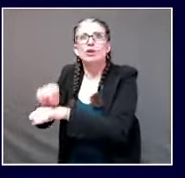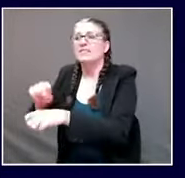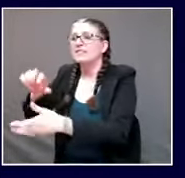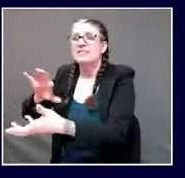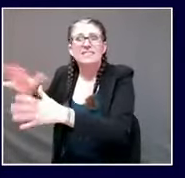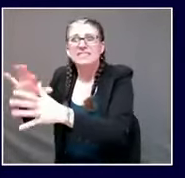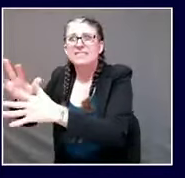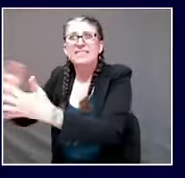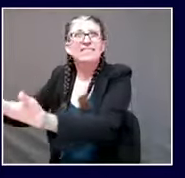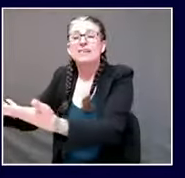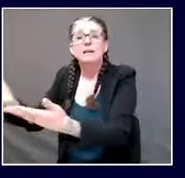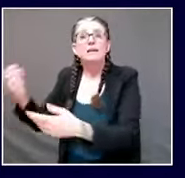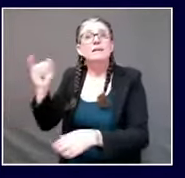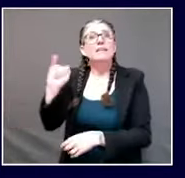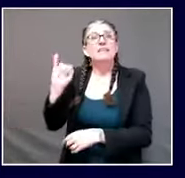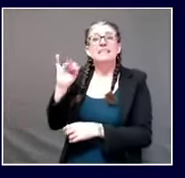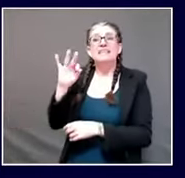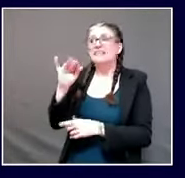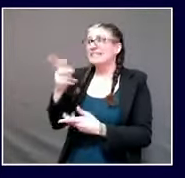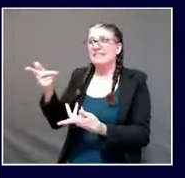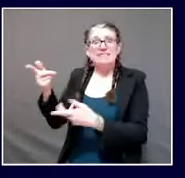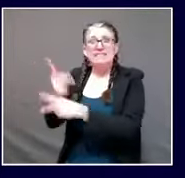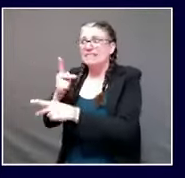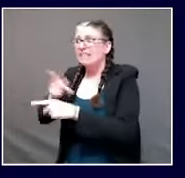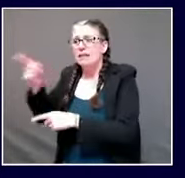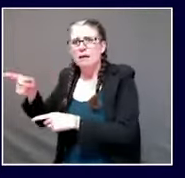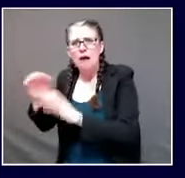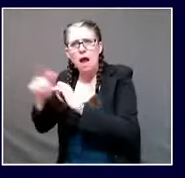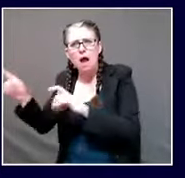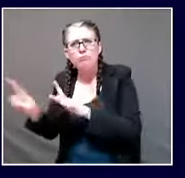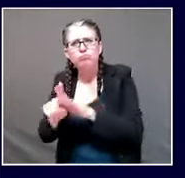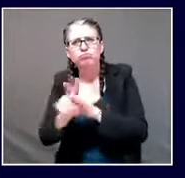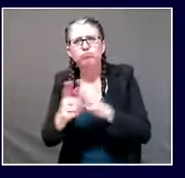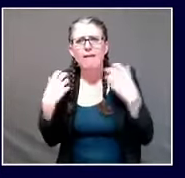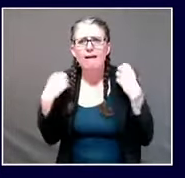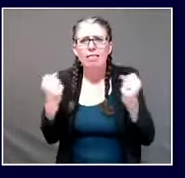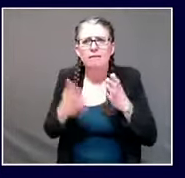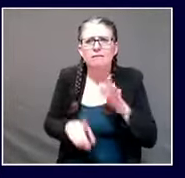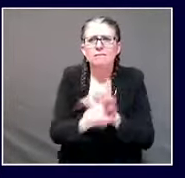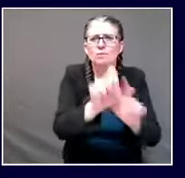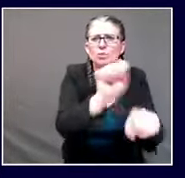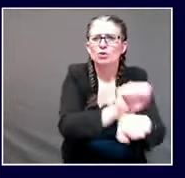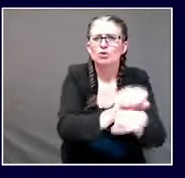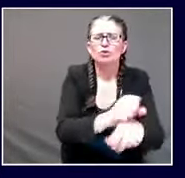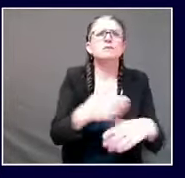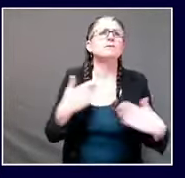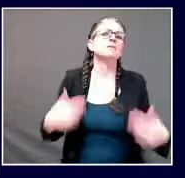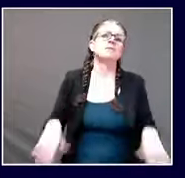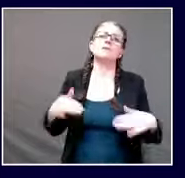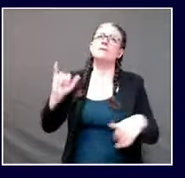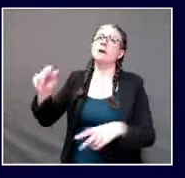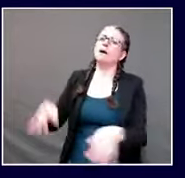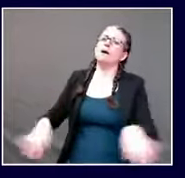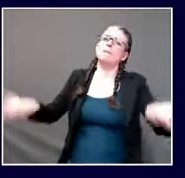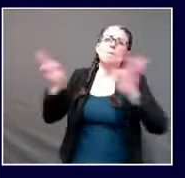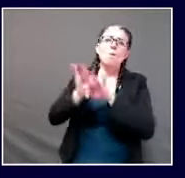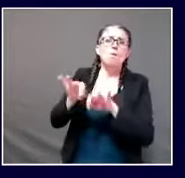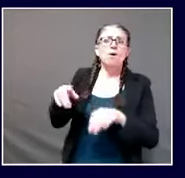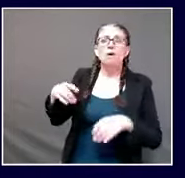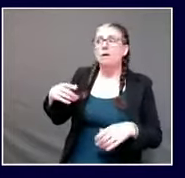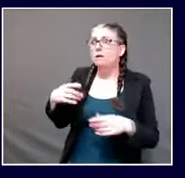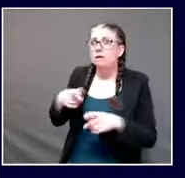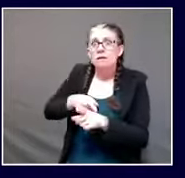are lifesavers. I'm particularly grateful for health care workers across the state who've held the hands of desperate patients,